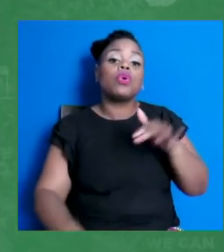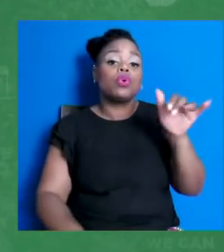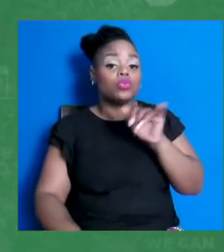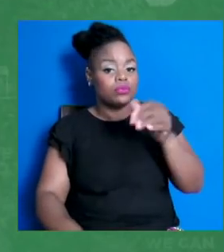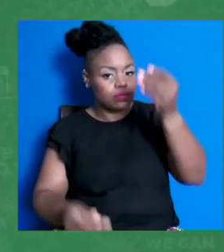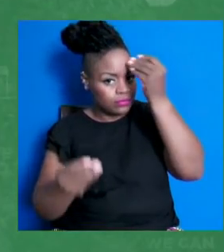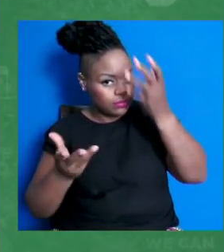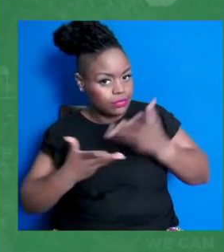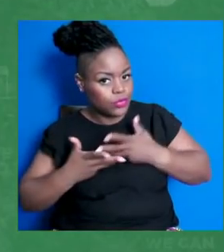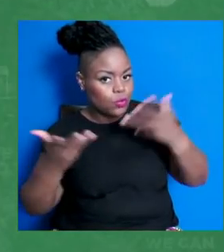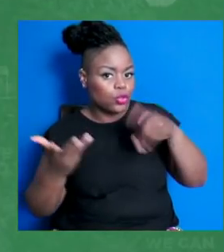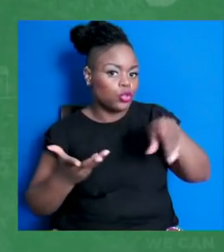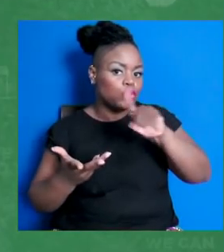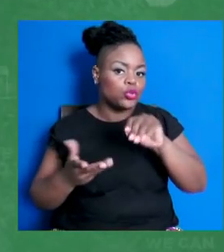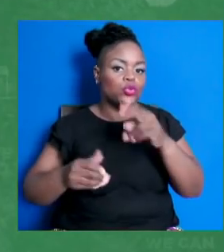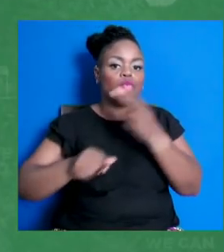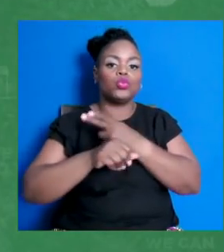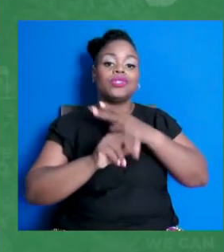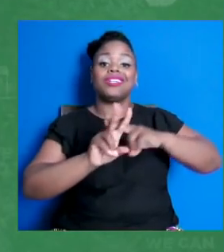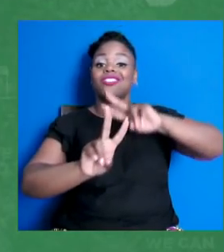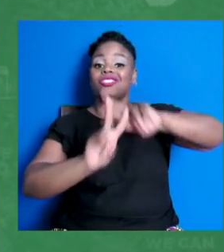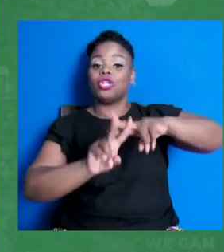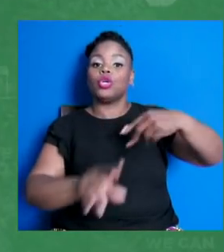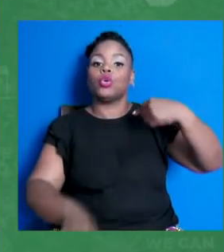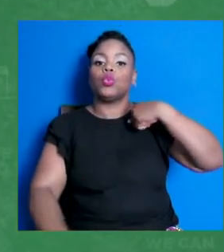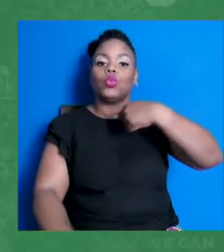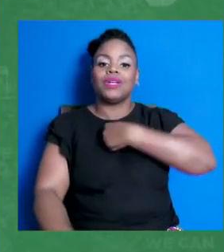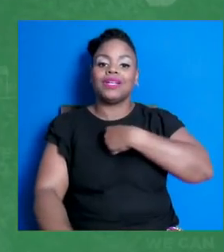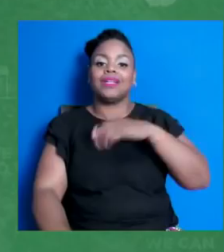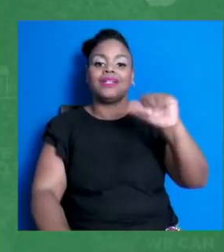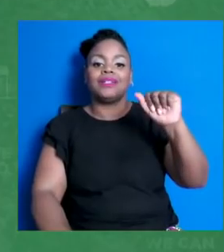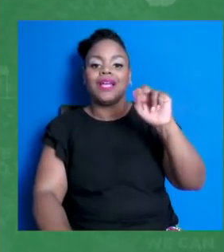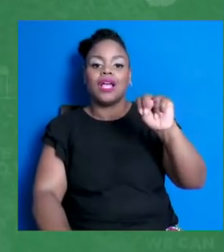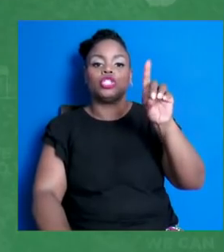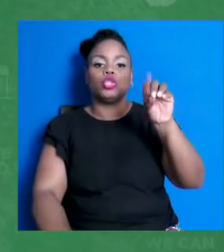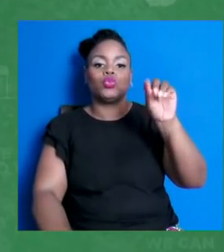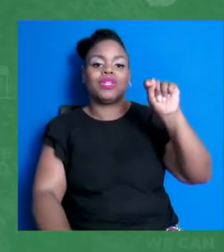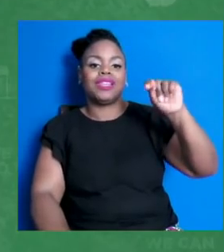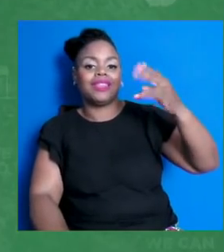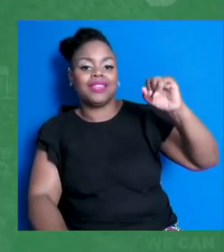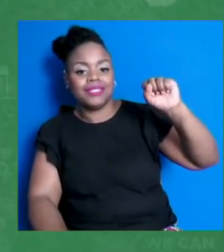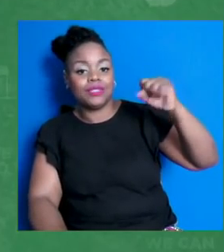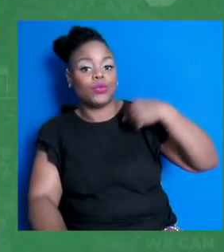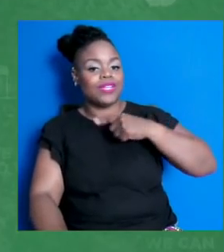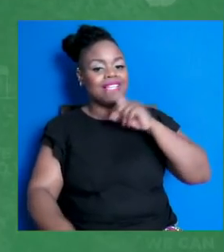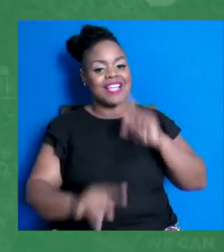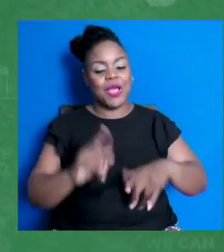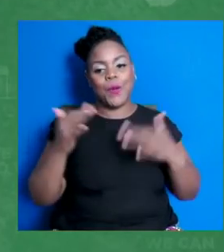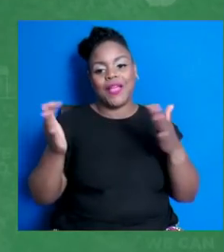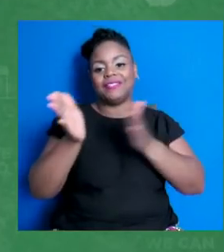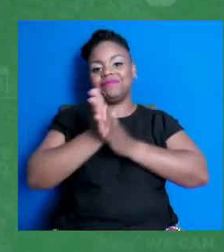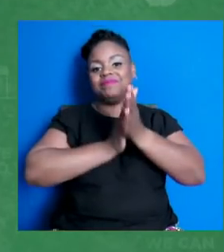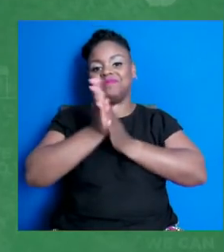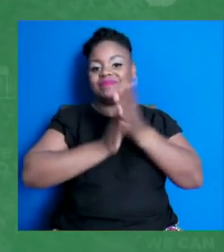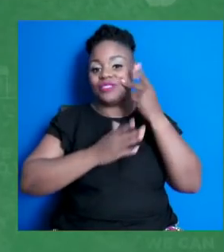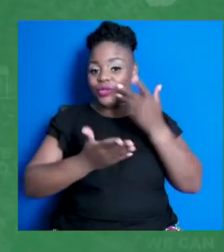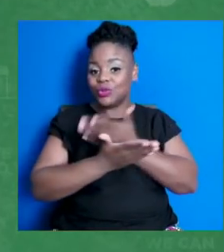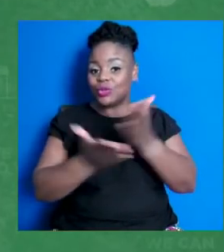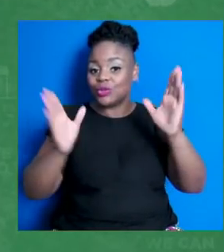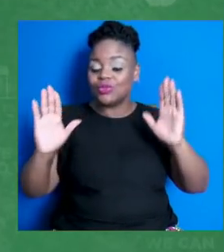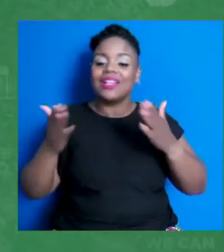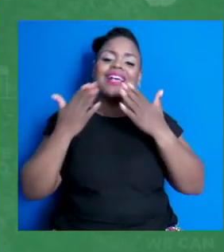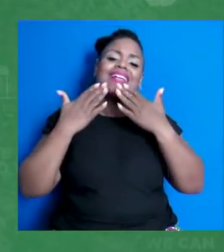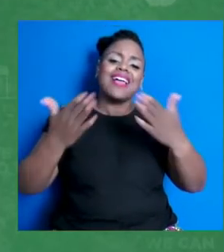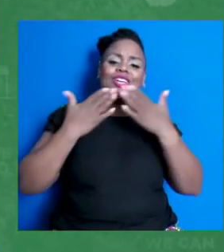hashtag wecandothis. We can't wait to see what you all will do. Thank you to the incredible young people